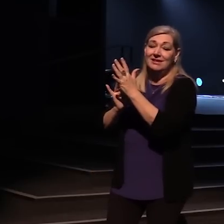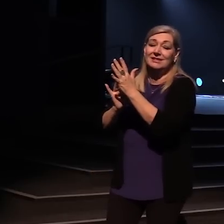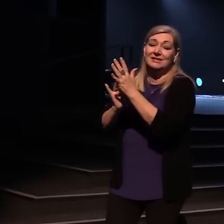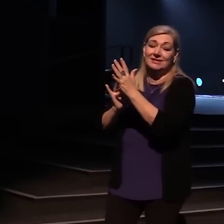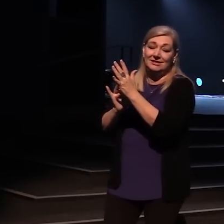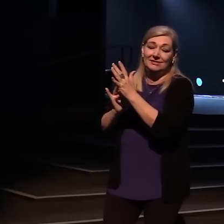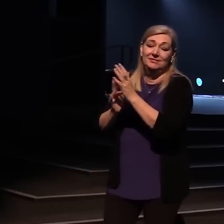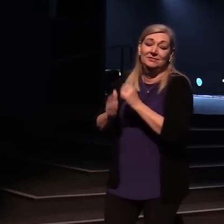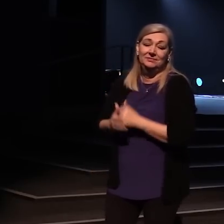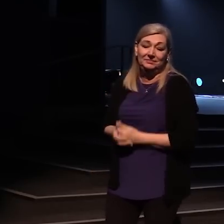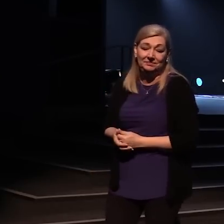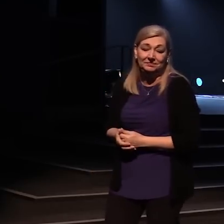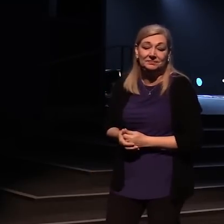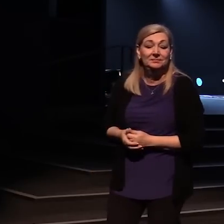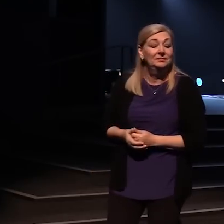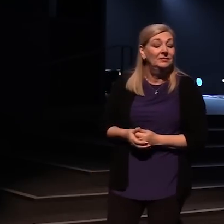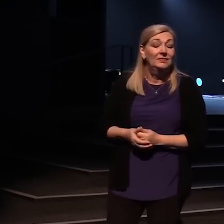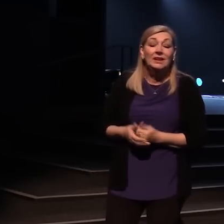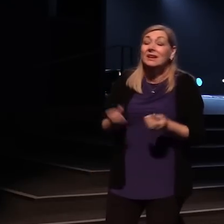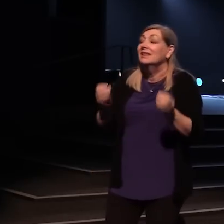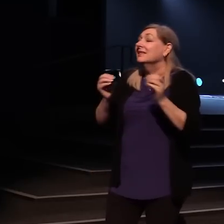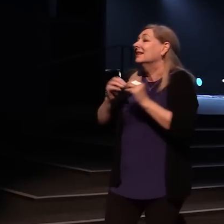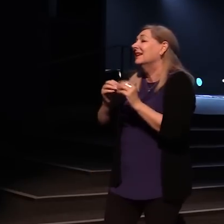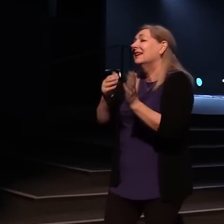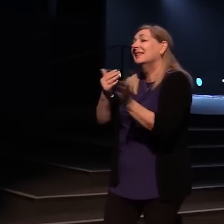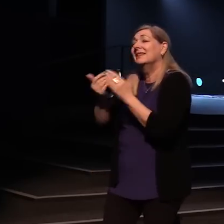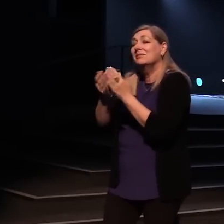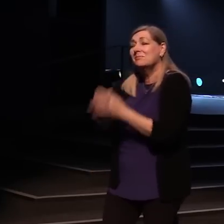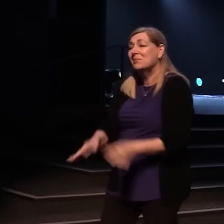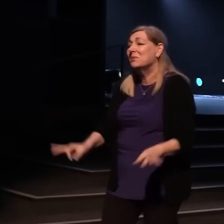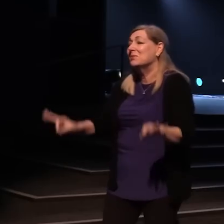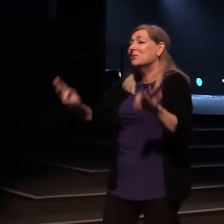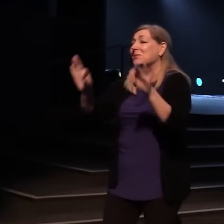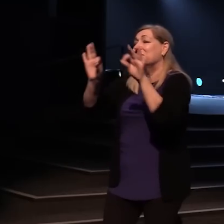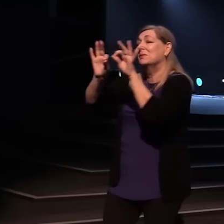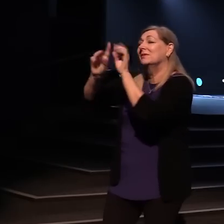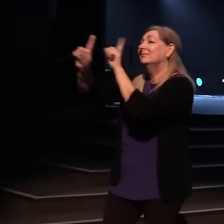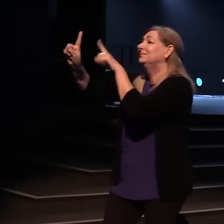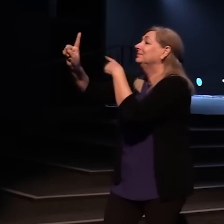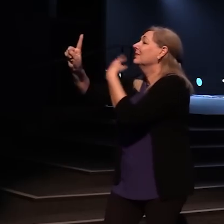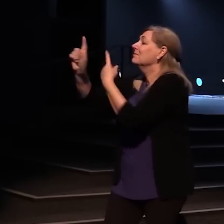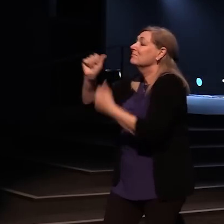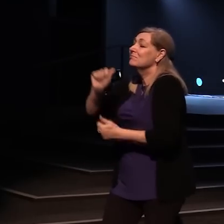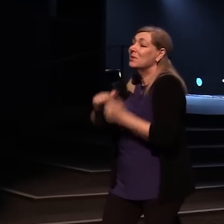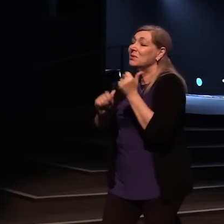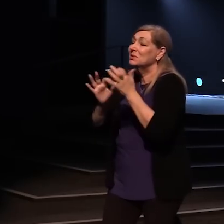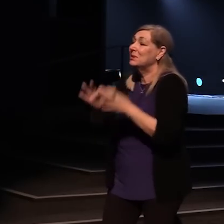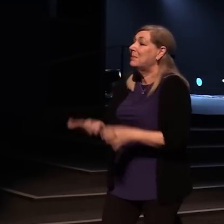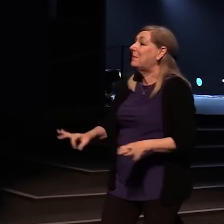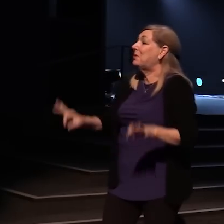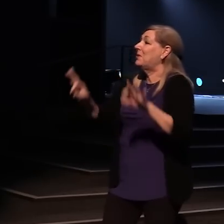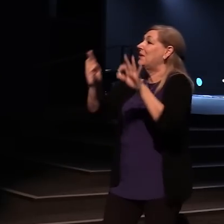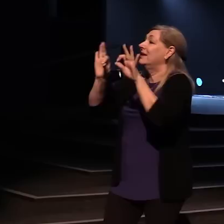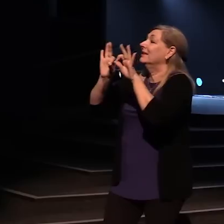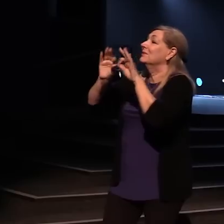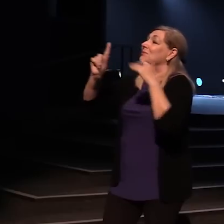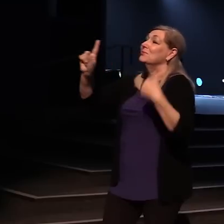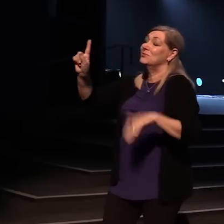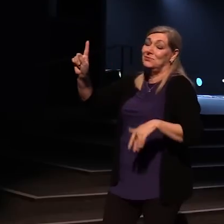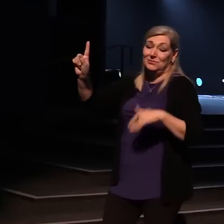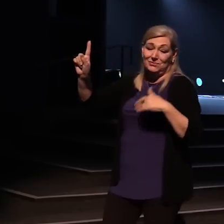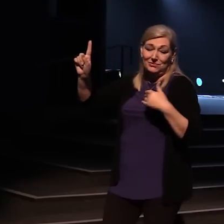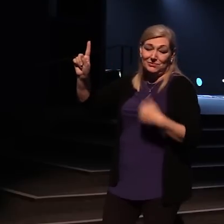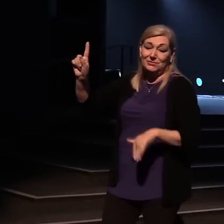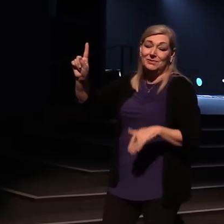And more than anything, more than anything